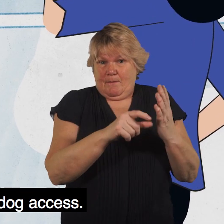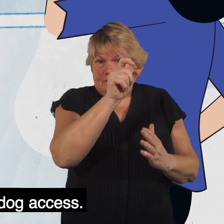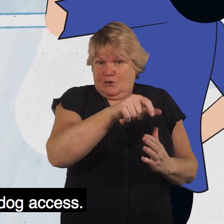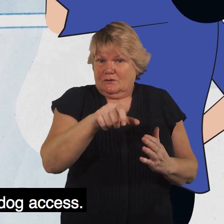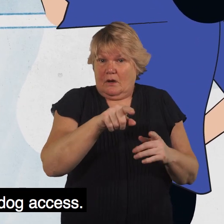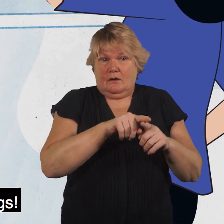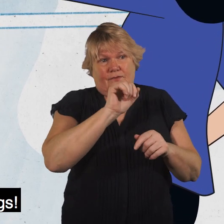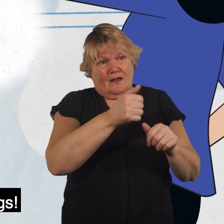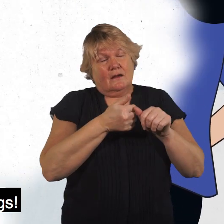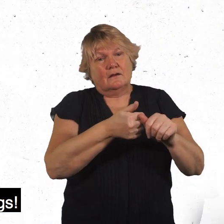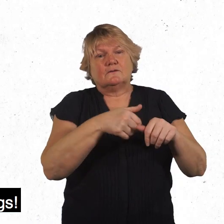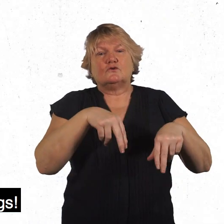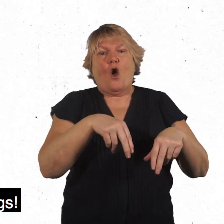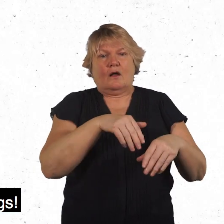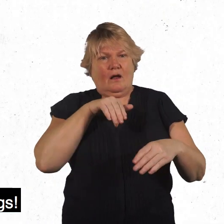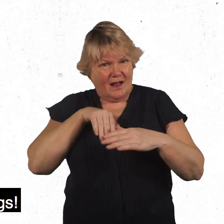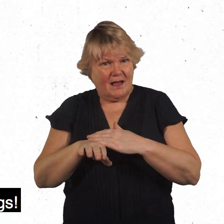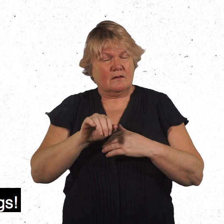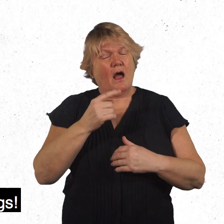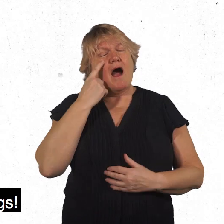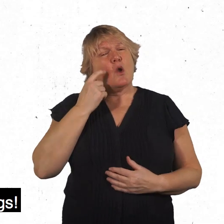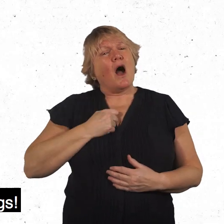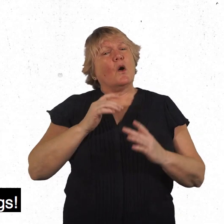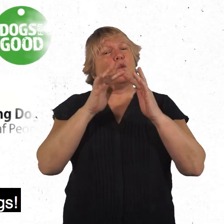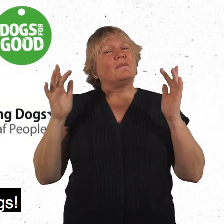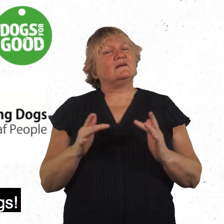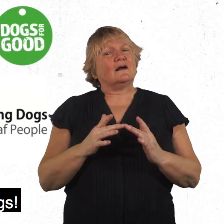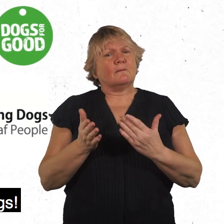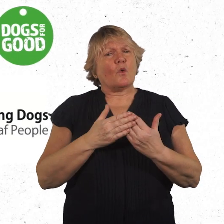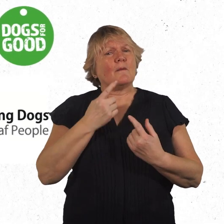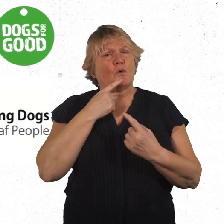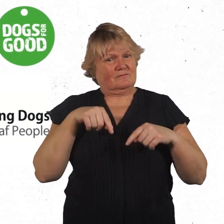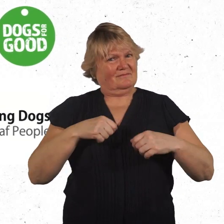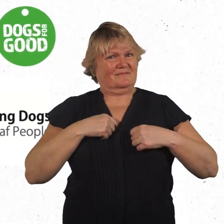dog access. Visit our website to find out more about assistance dogs.